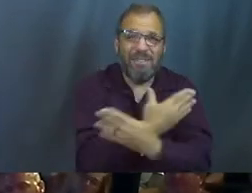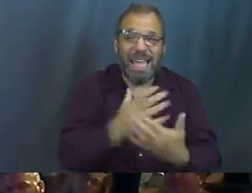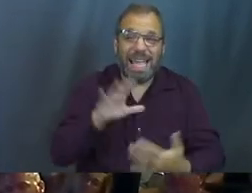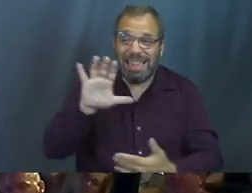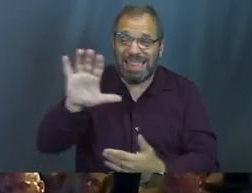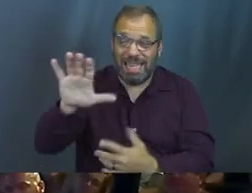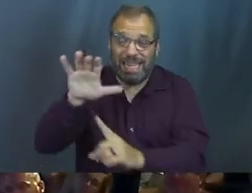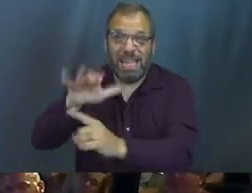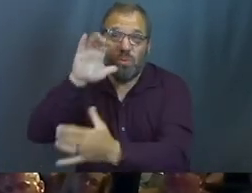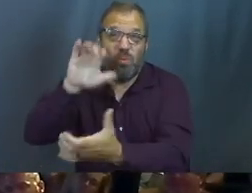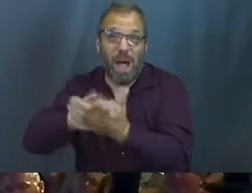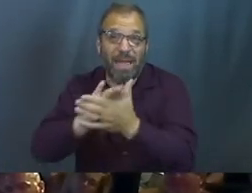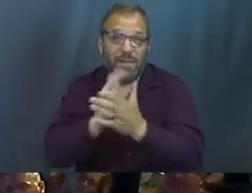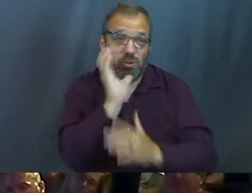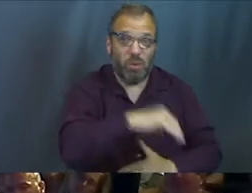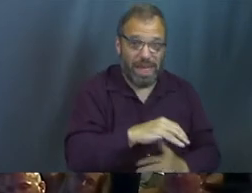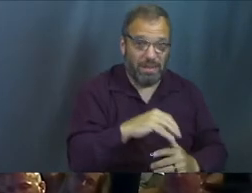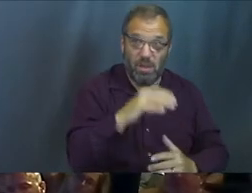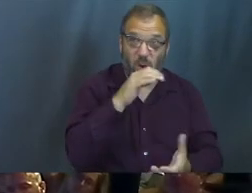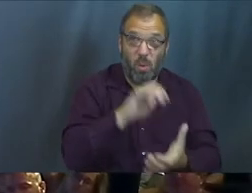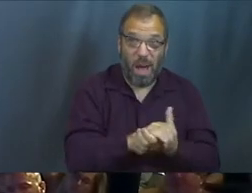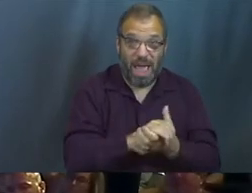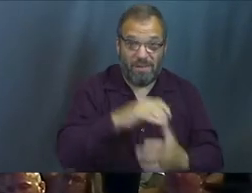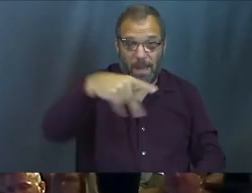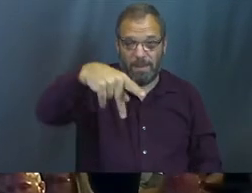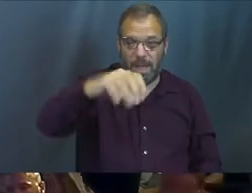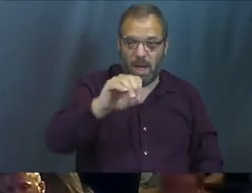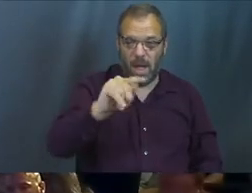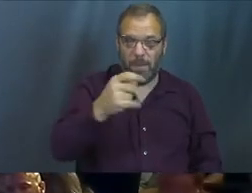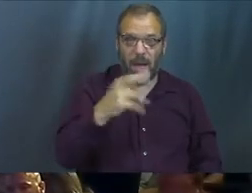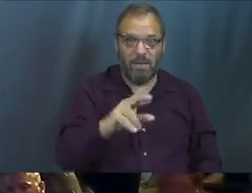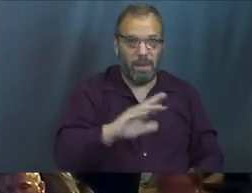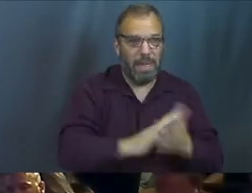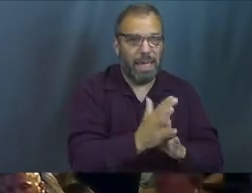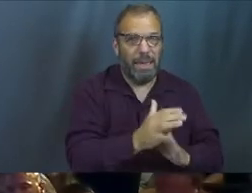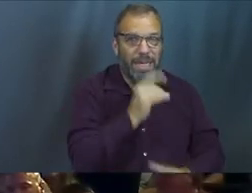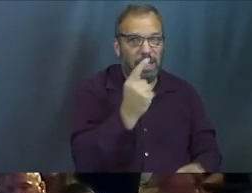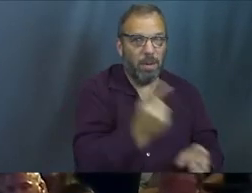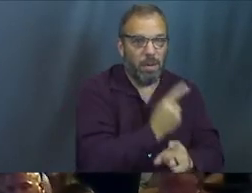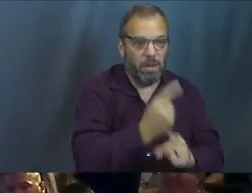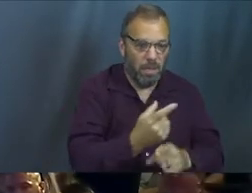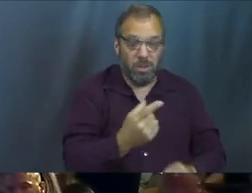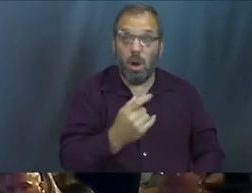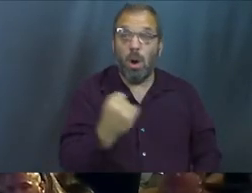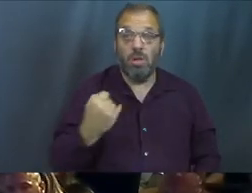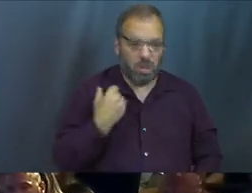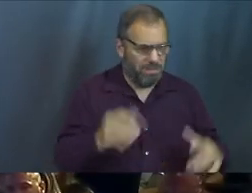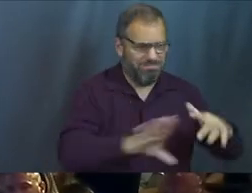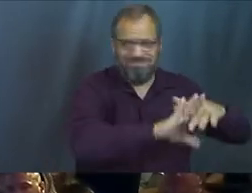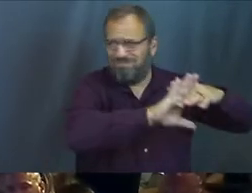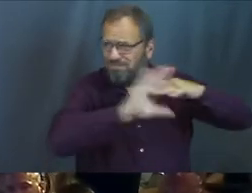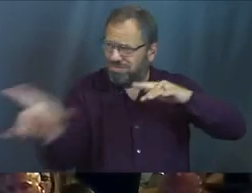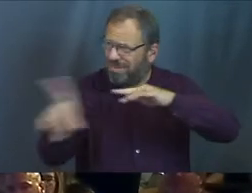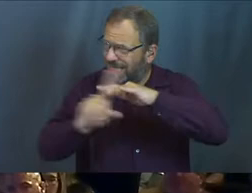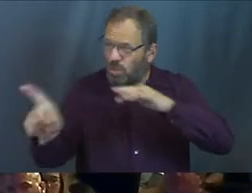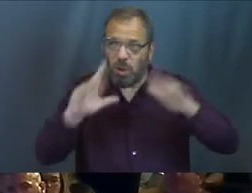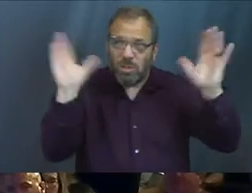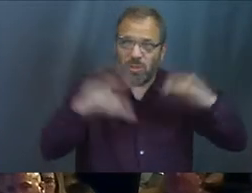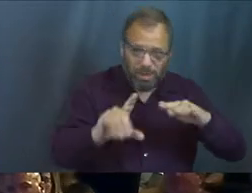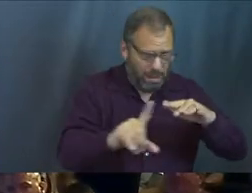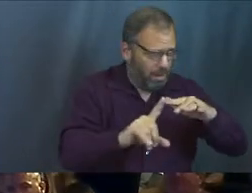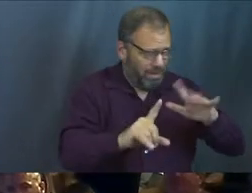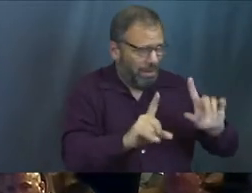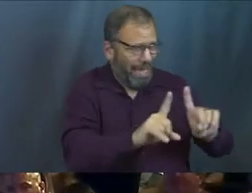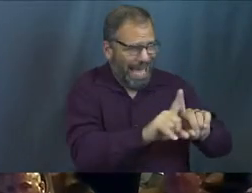Potiphar's wife got weird, right? It just got real inappropriate out there. And so Joseph had to run away from her, tried not to get in trouble